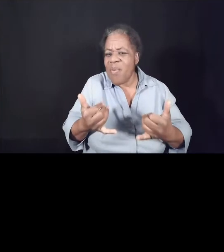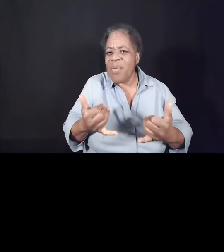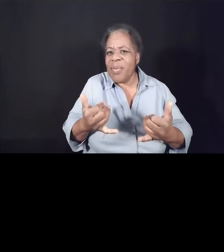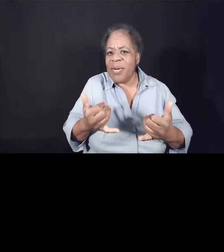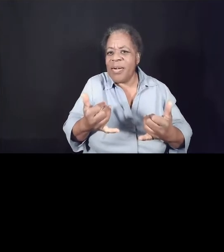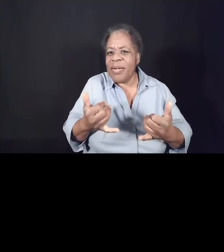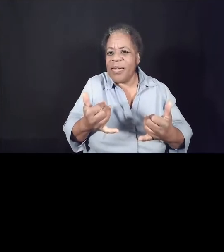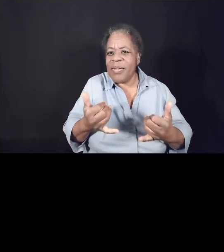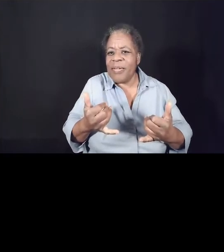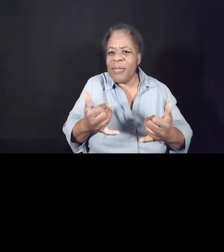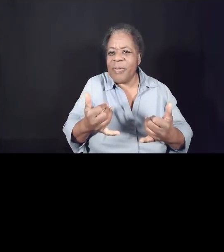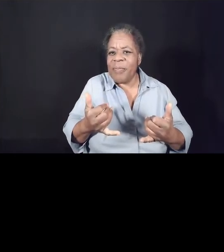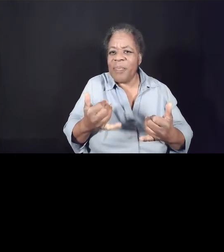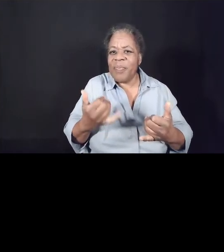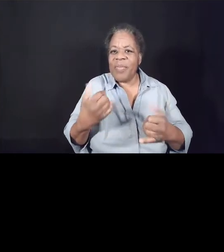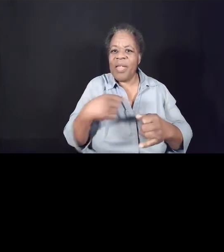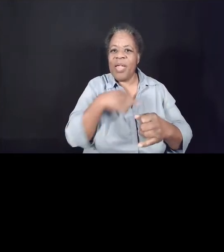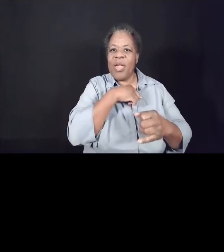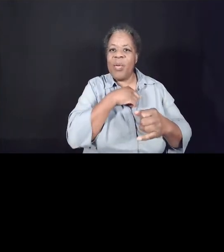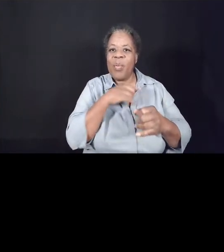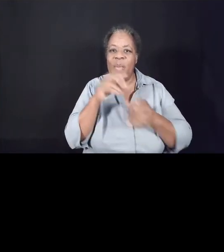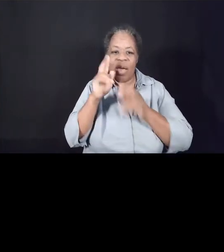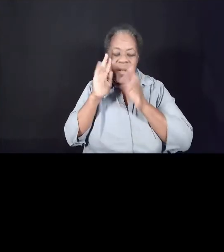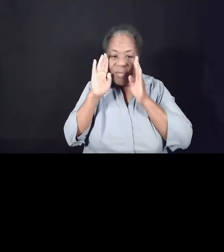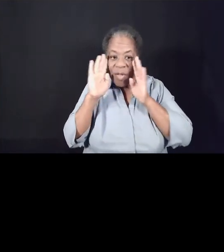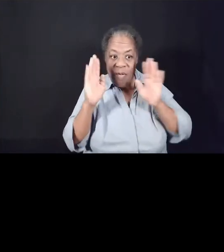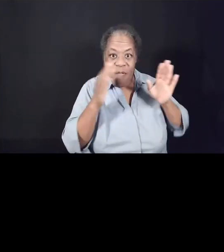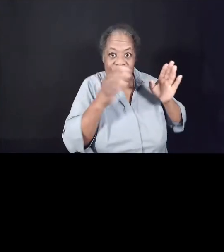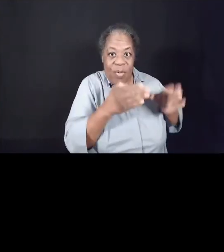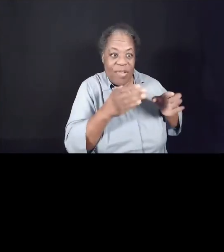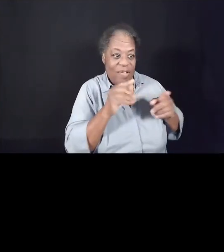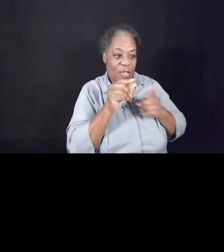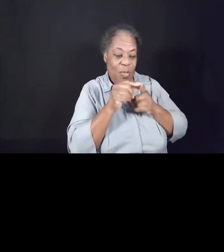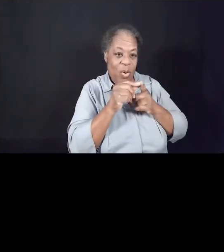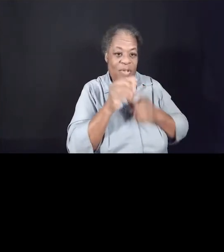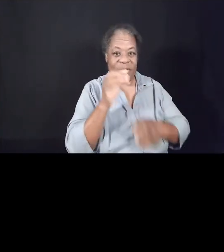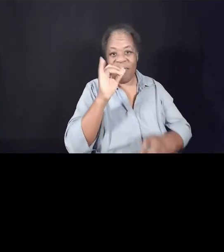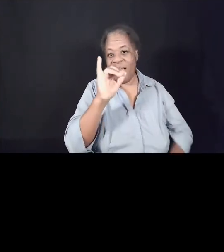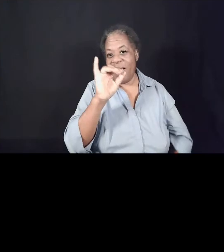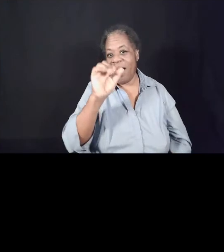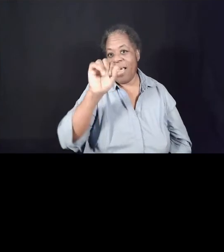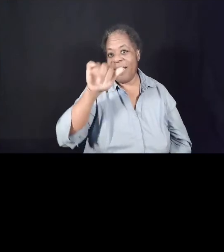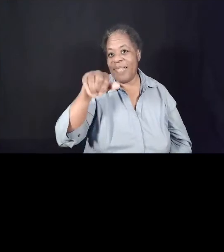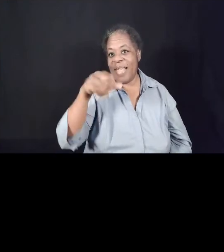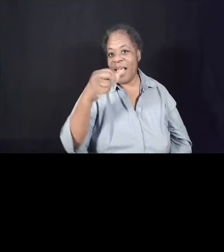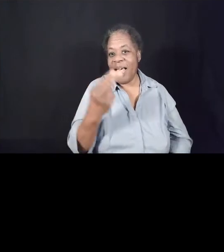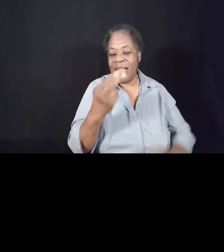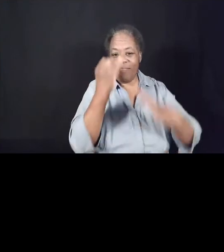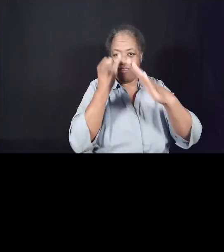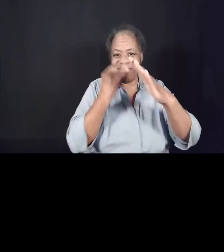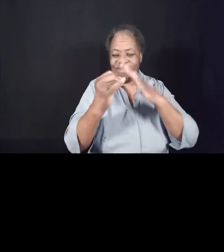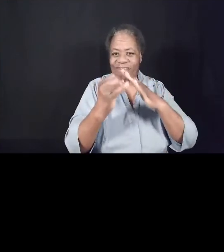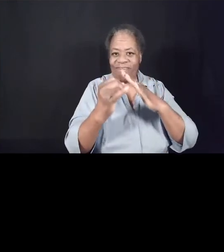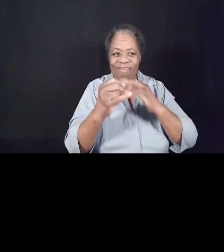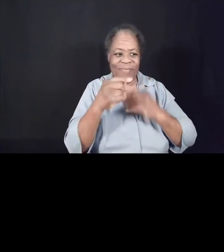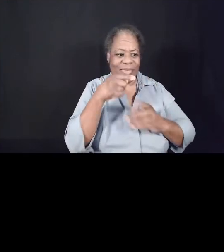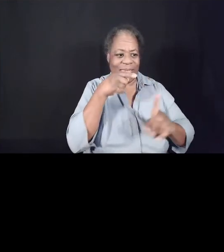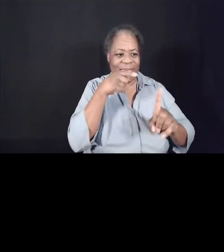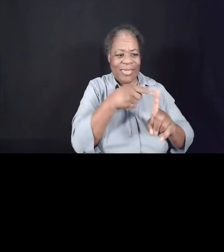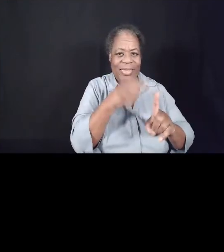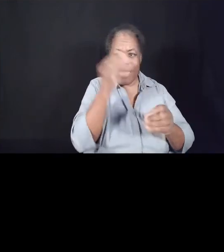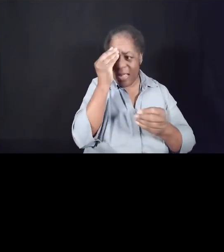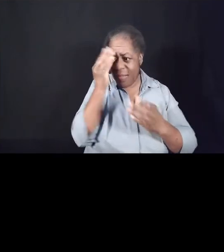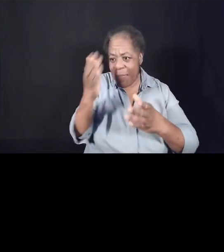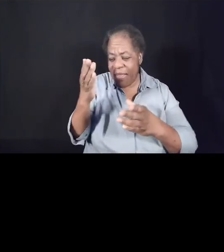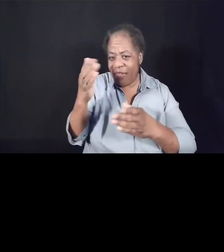So, we're turning to the words of an ancient prophet named Isaiah. A prophet with a message for people who found